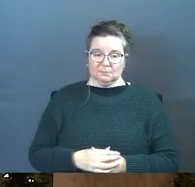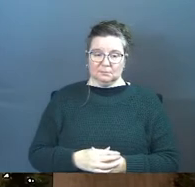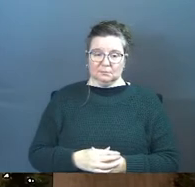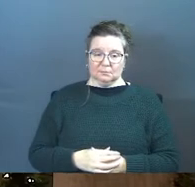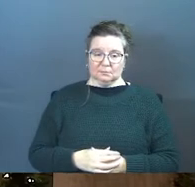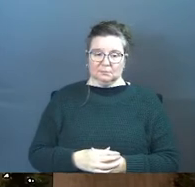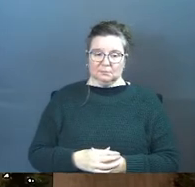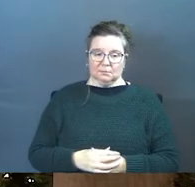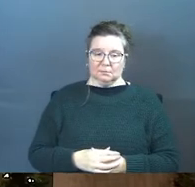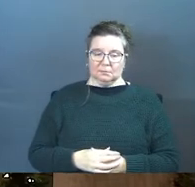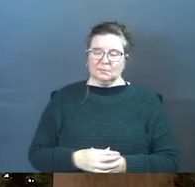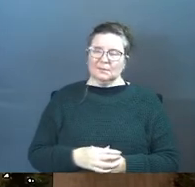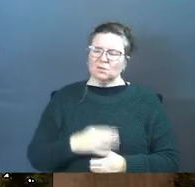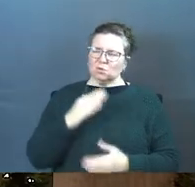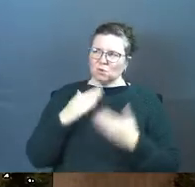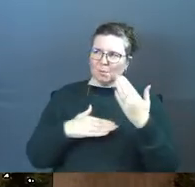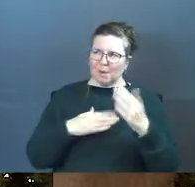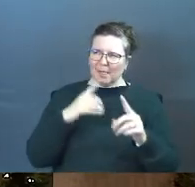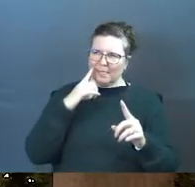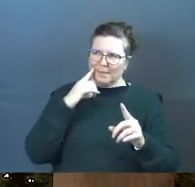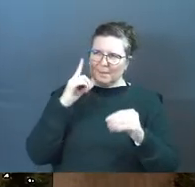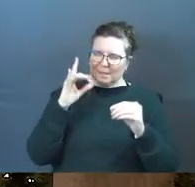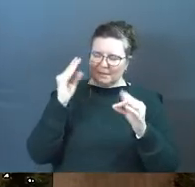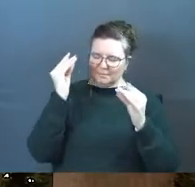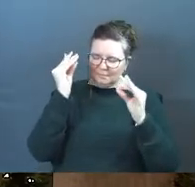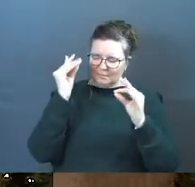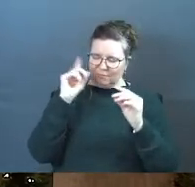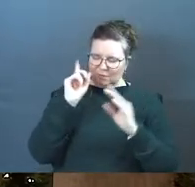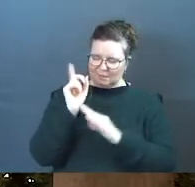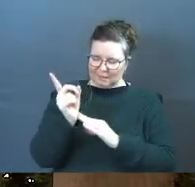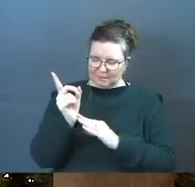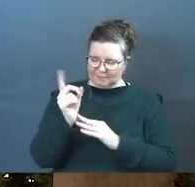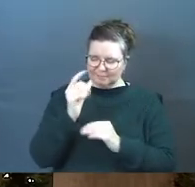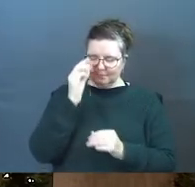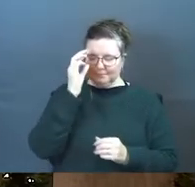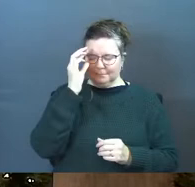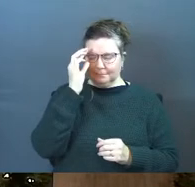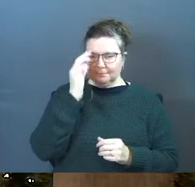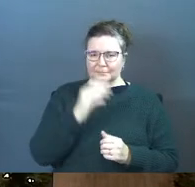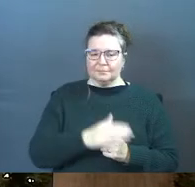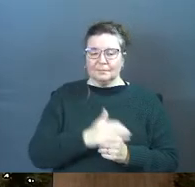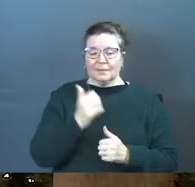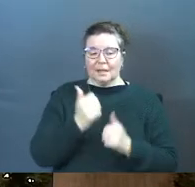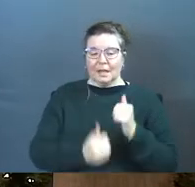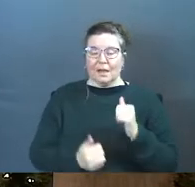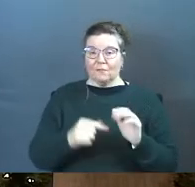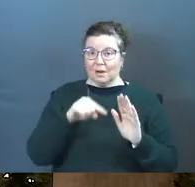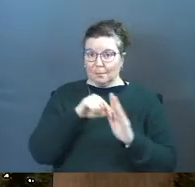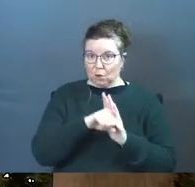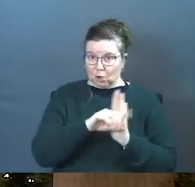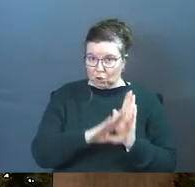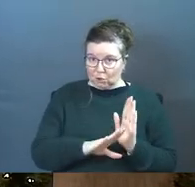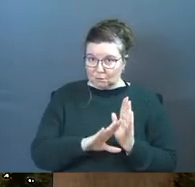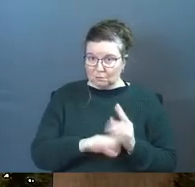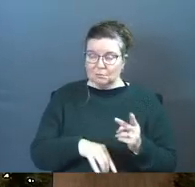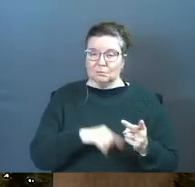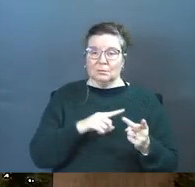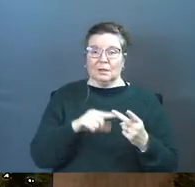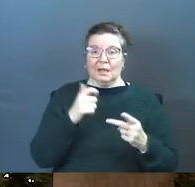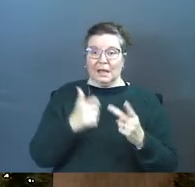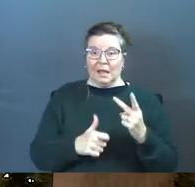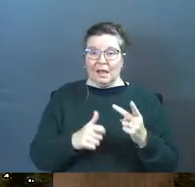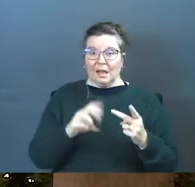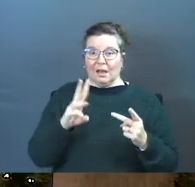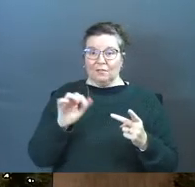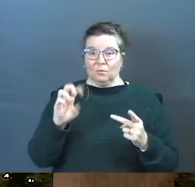so just process this for a second because this is going to help us every single murder every